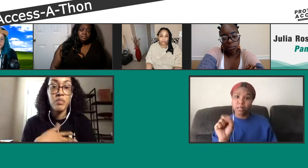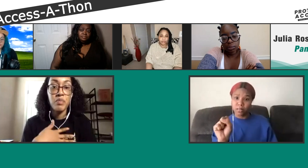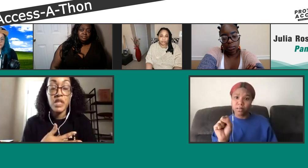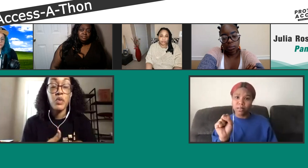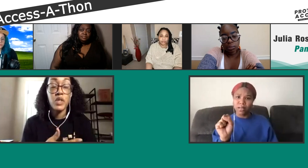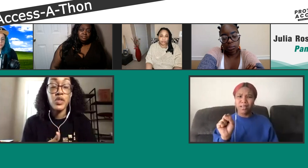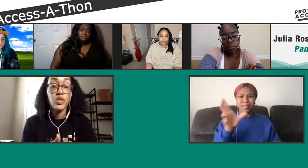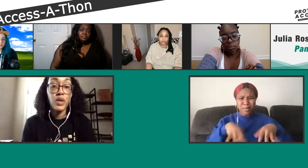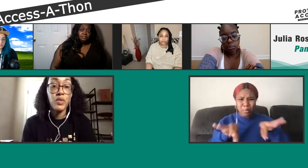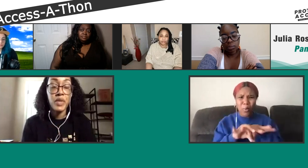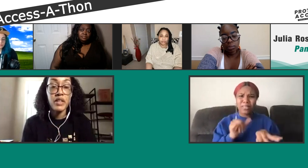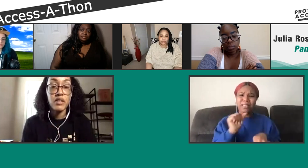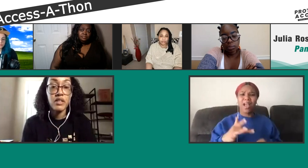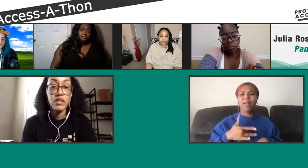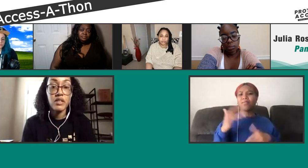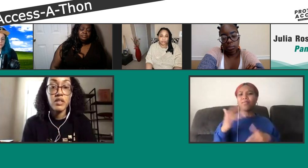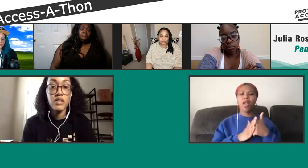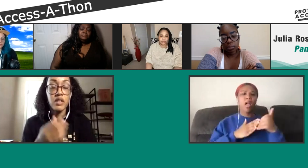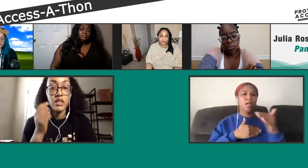and be willing to grow from that.